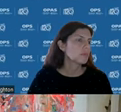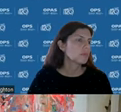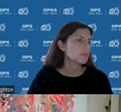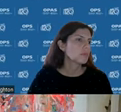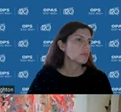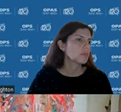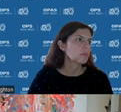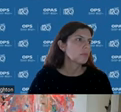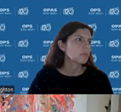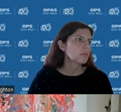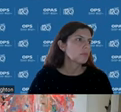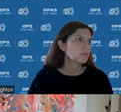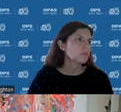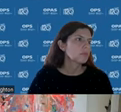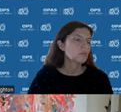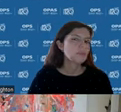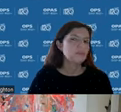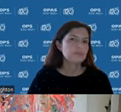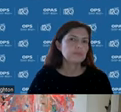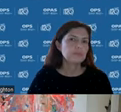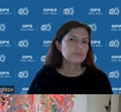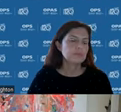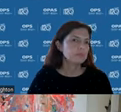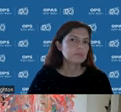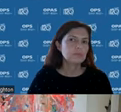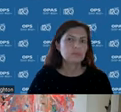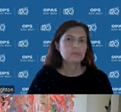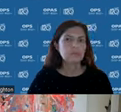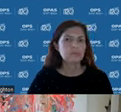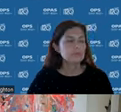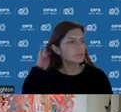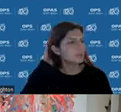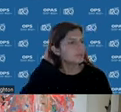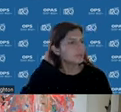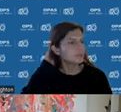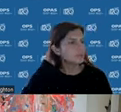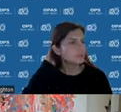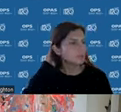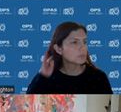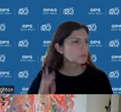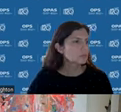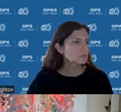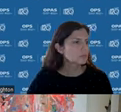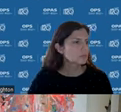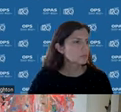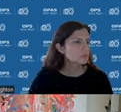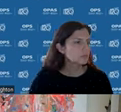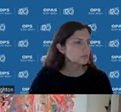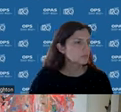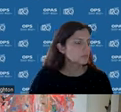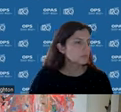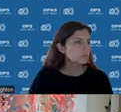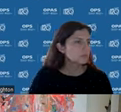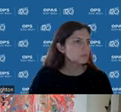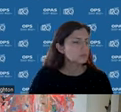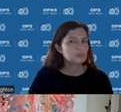sustainability, especially in non-transputable diseases. In the cases of Colombia and